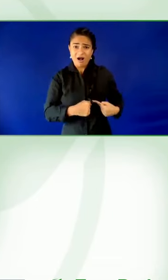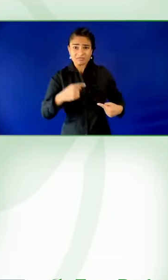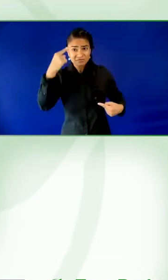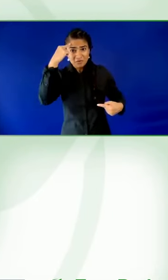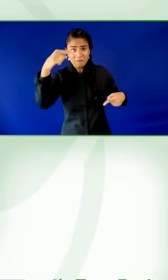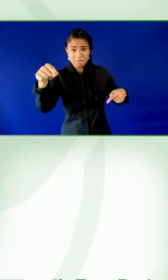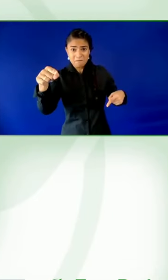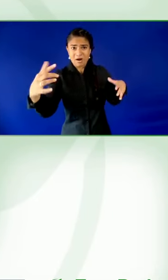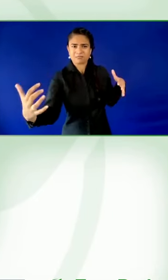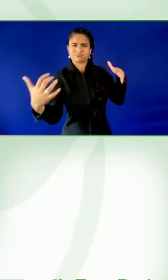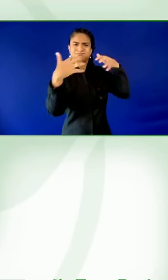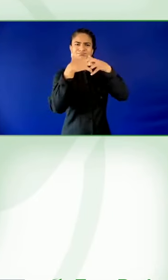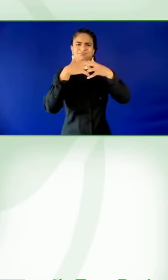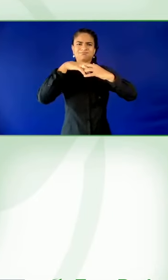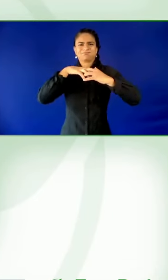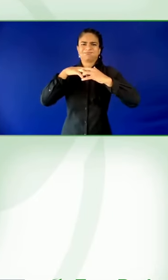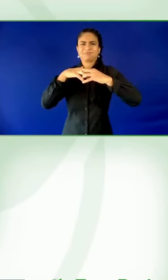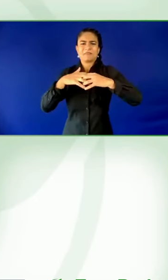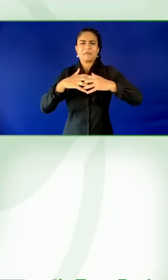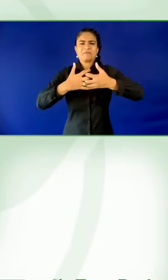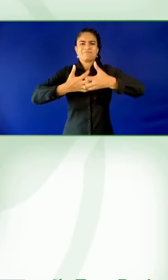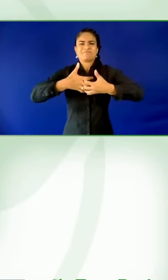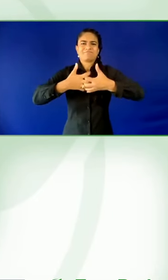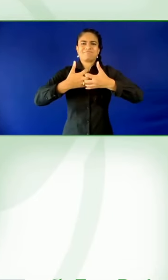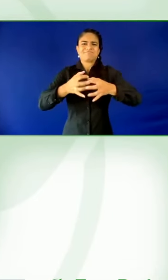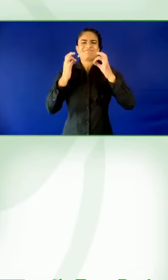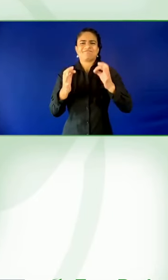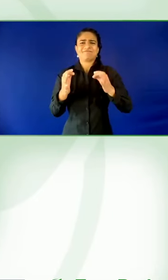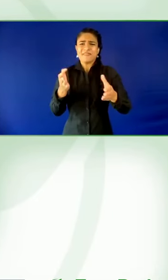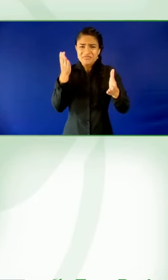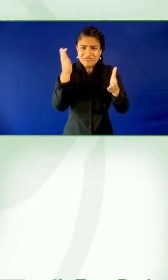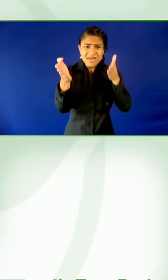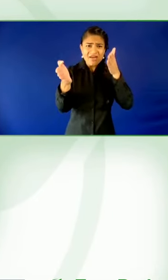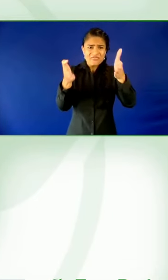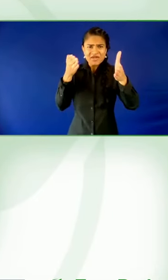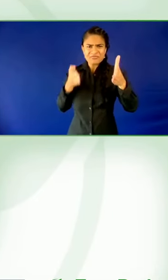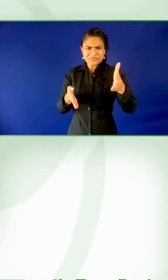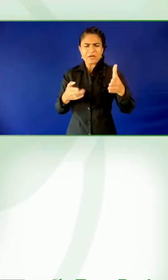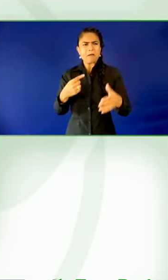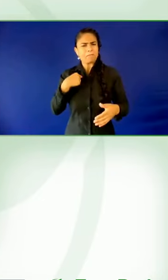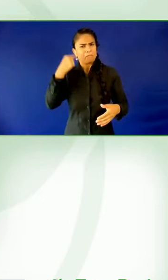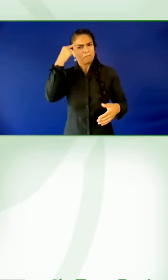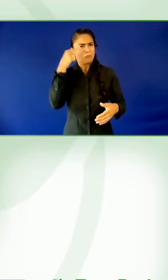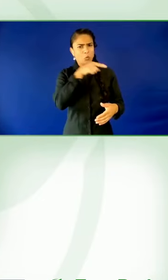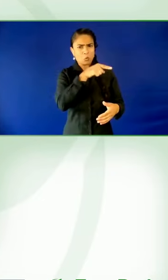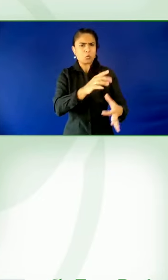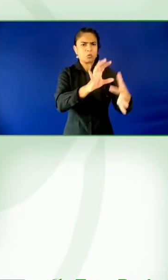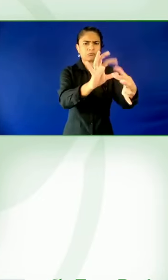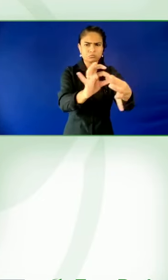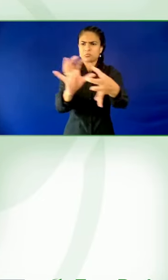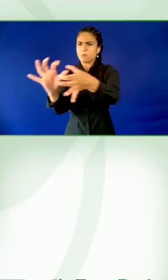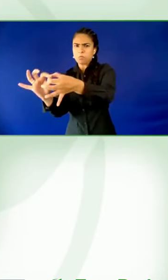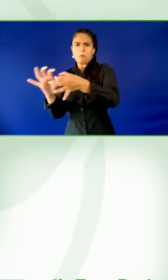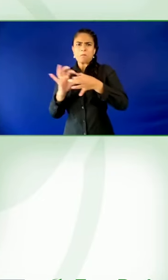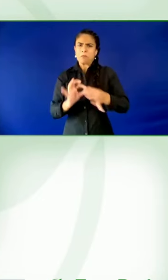I do. It's, you know, that because disability impacts everyone. You know, we